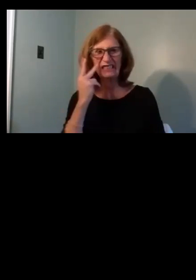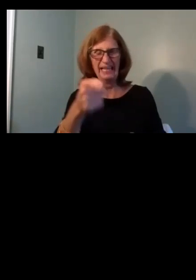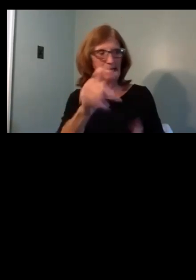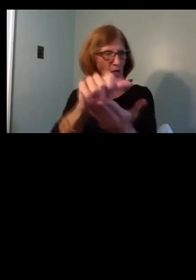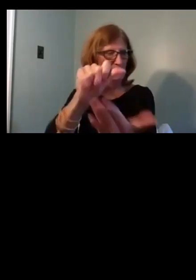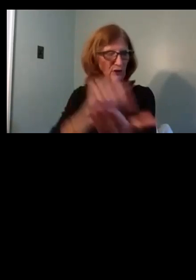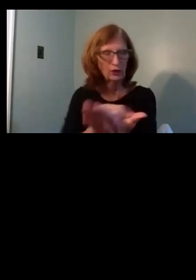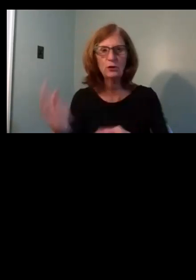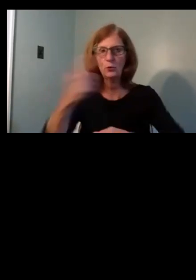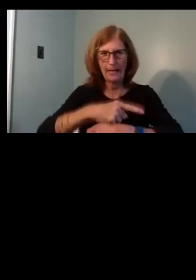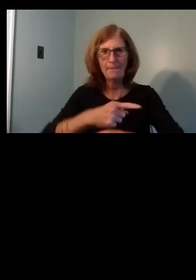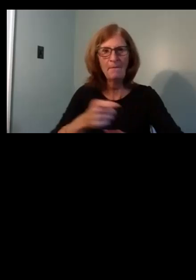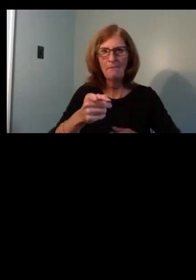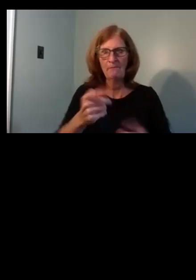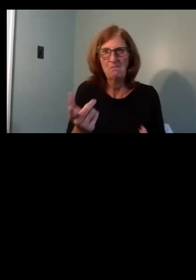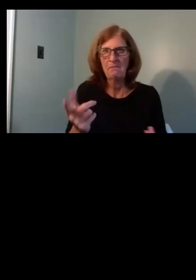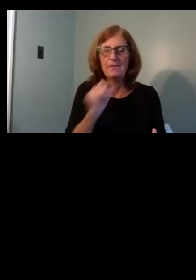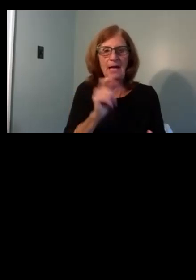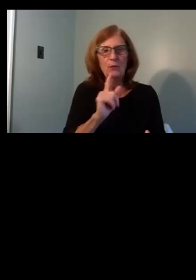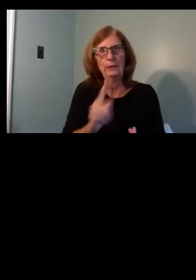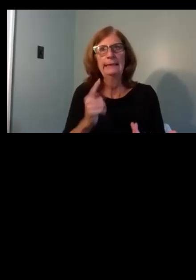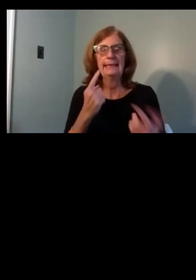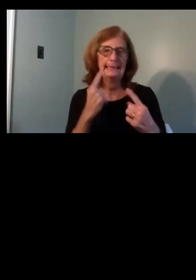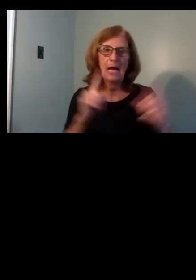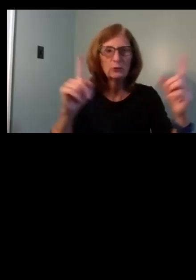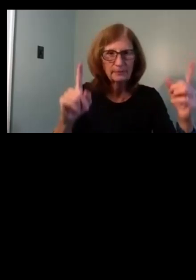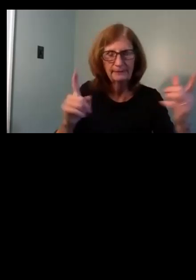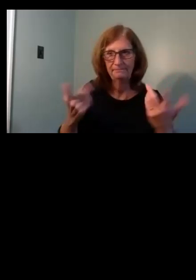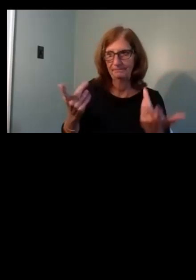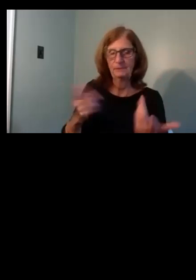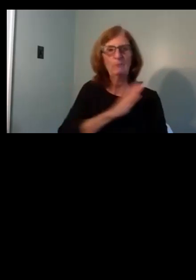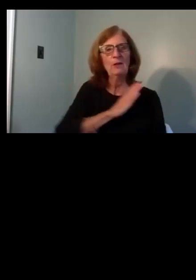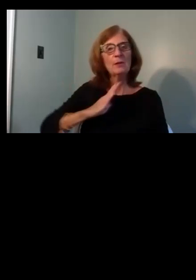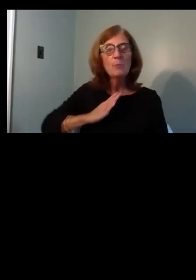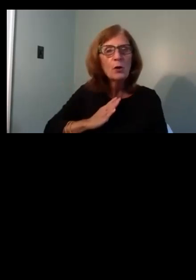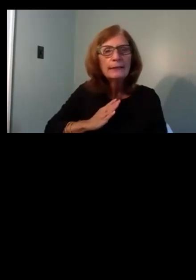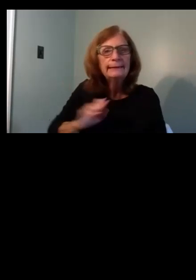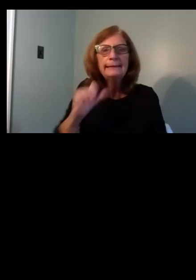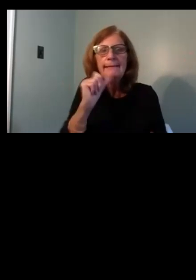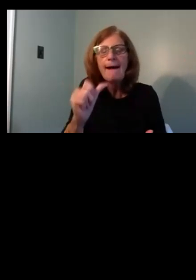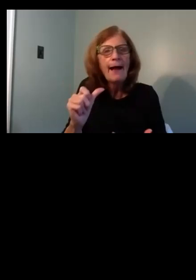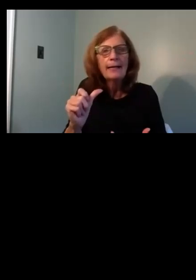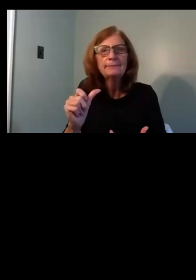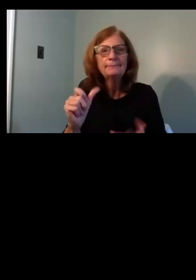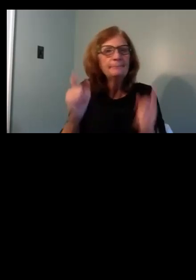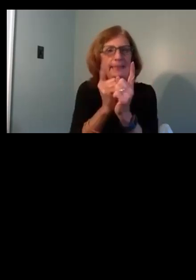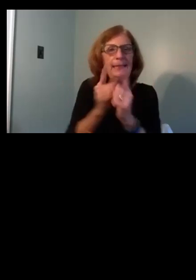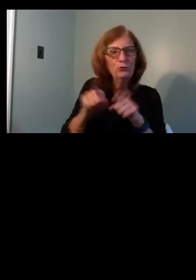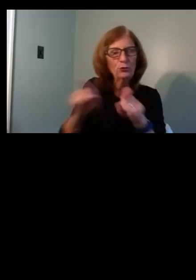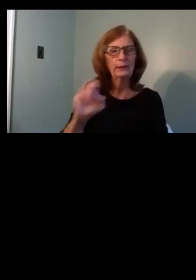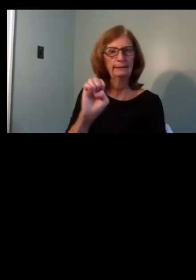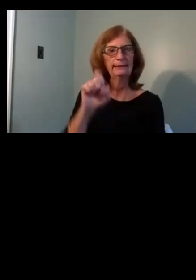There's no announcement necessary for that executive session because the board never ended up meeting in executive session. So we just want to make that clear. were